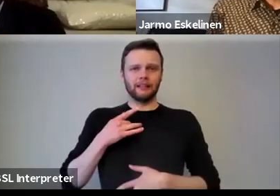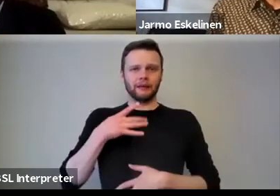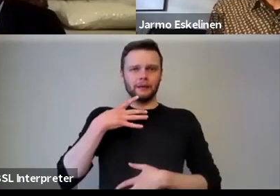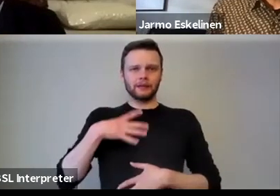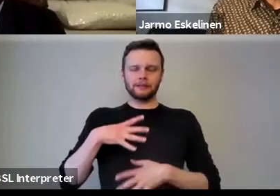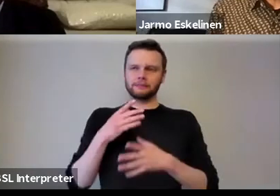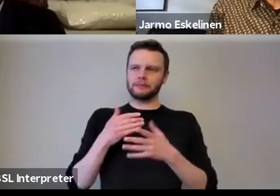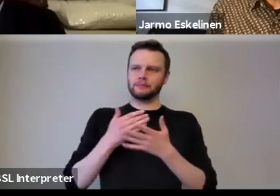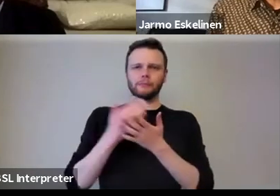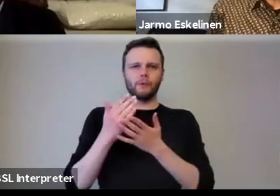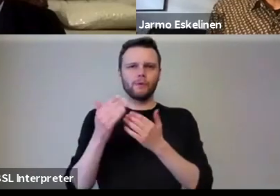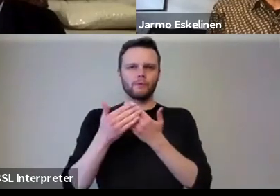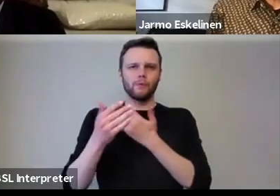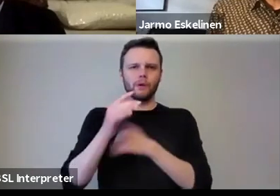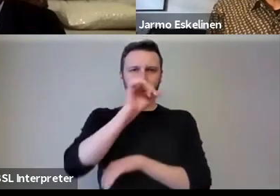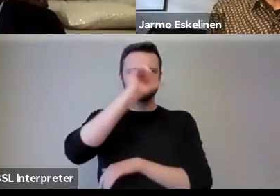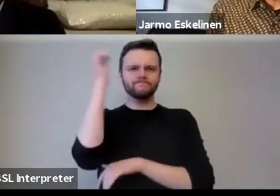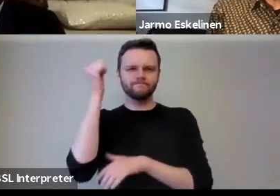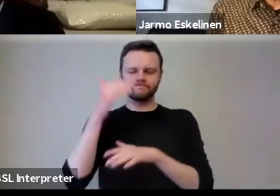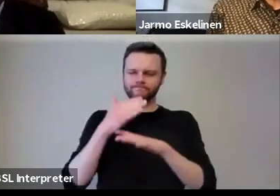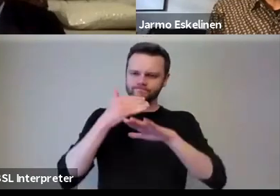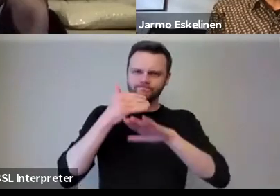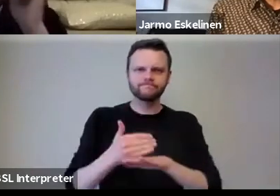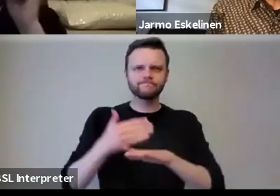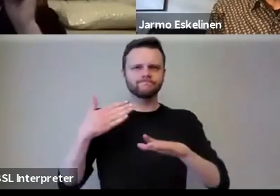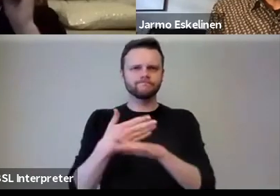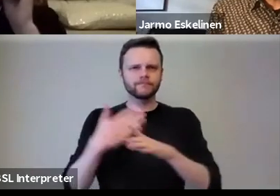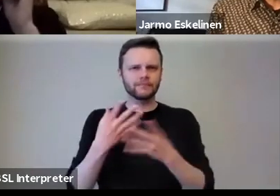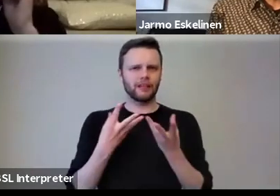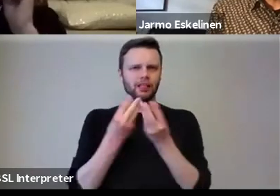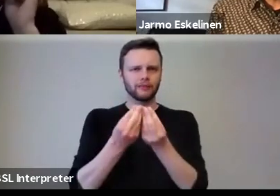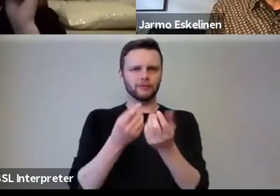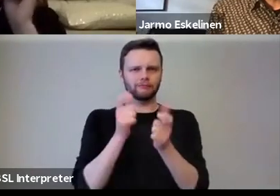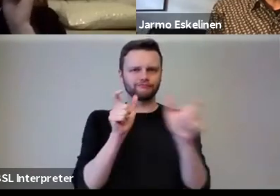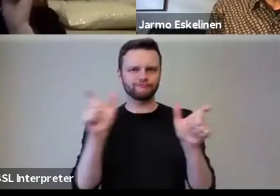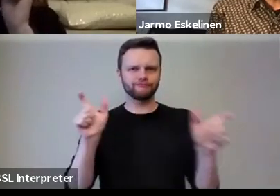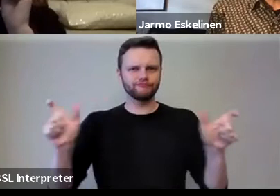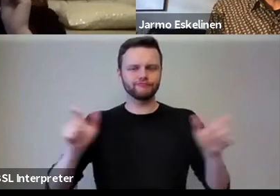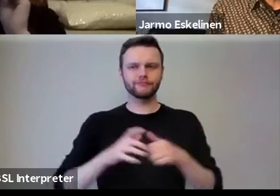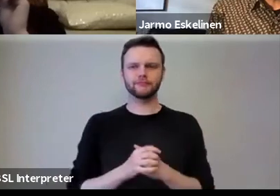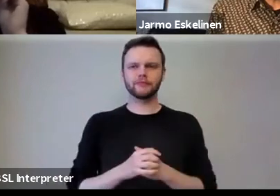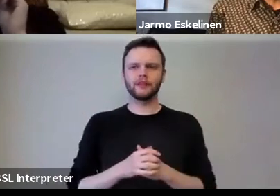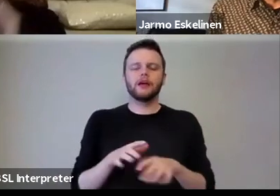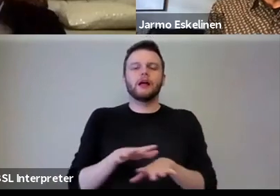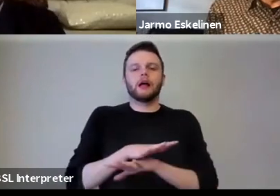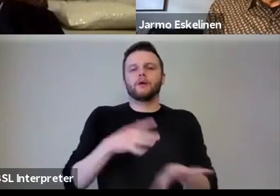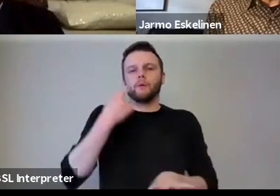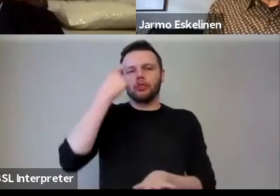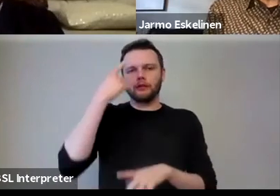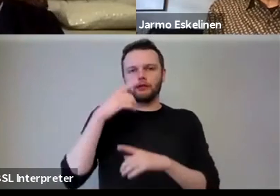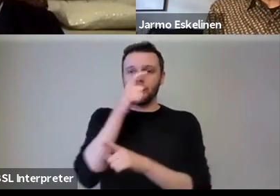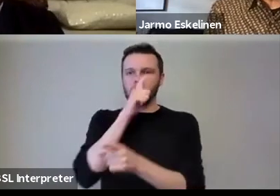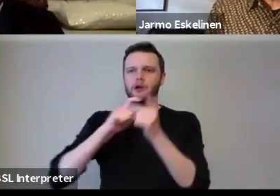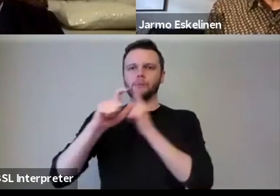intellectual discipline and rigour to all of them. Um, I, I, I would certainly not think of community wealth